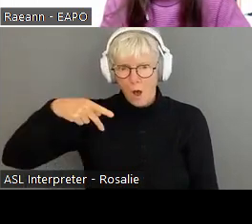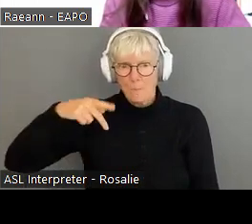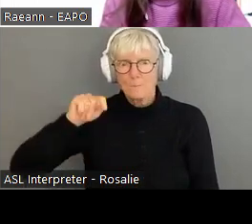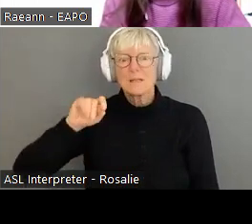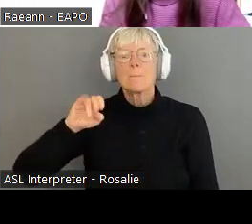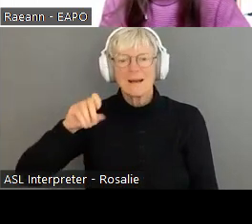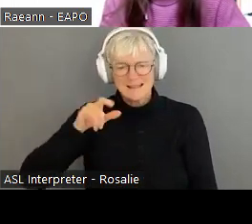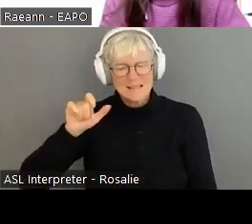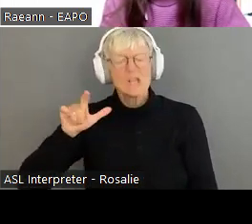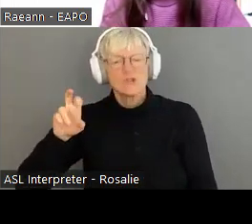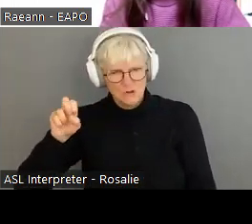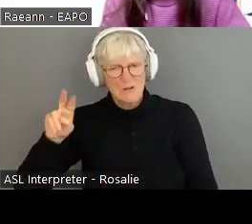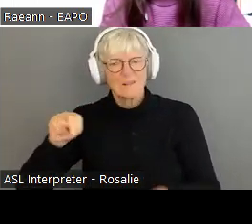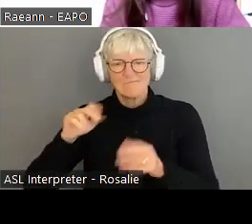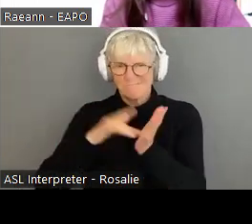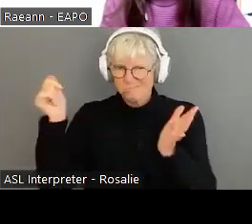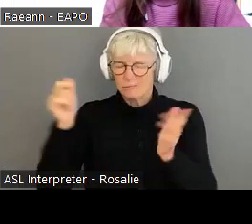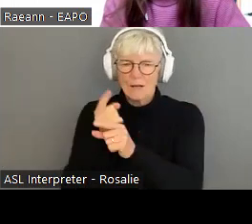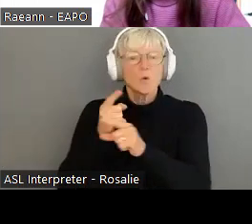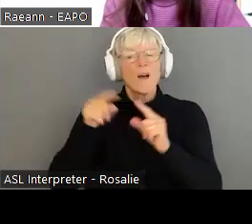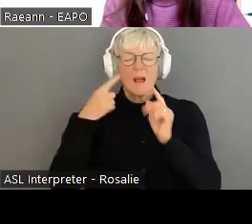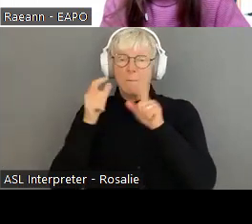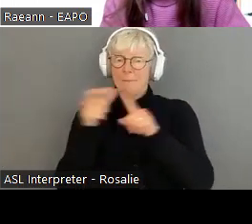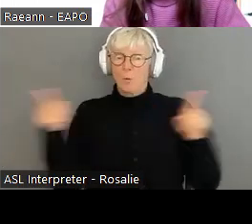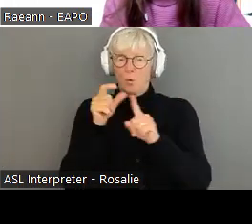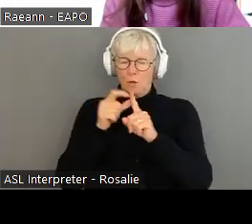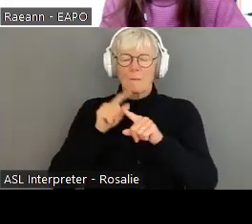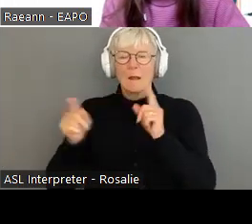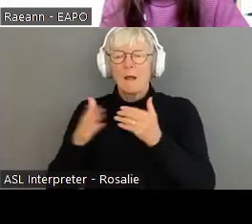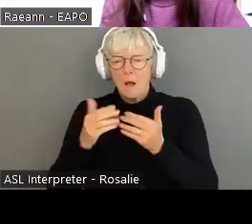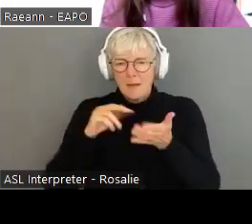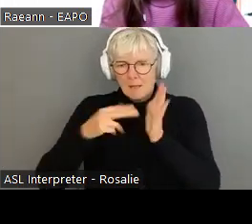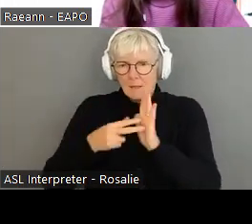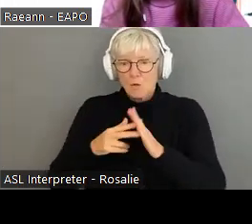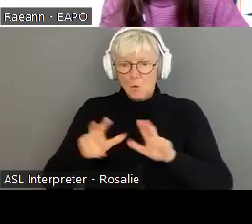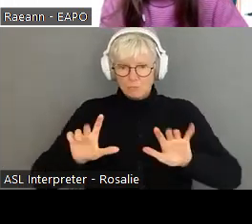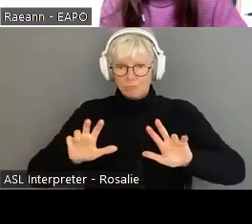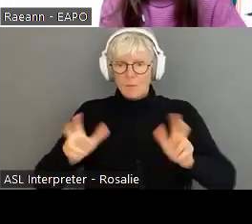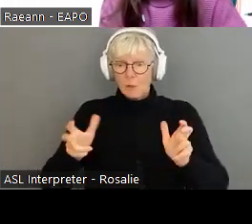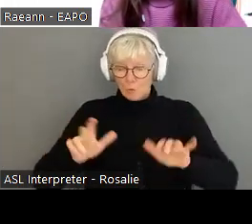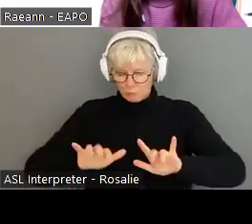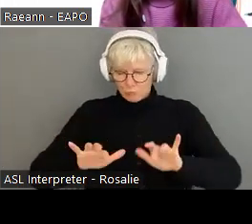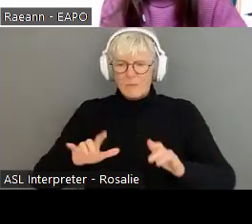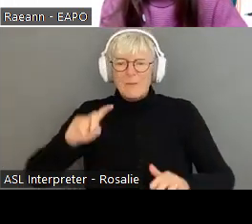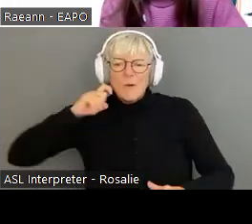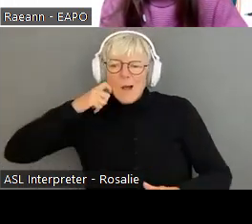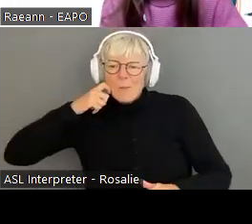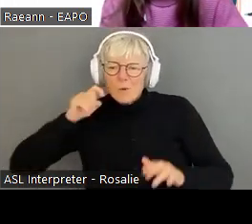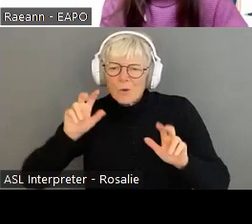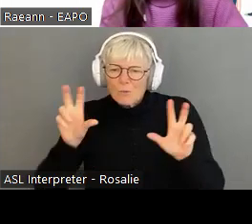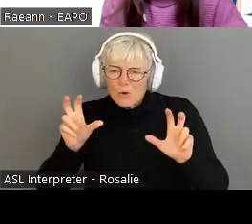let's say you're having an issue with your computer and you type in, um, you know, Apple support and cause you have an Apple computer.